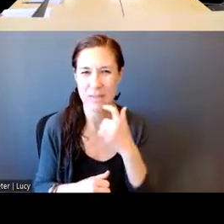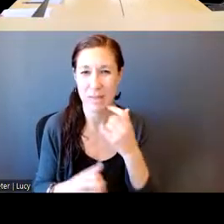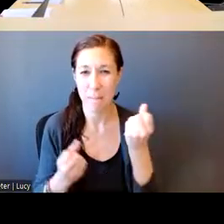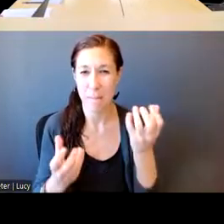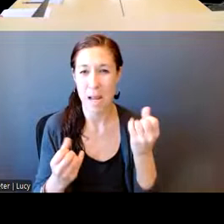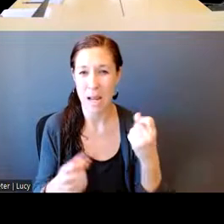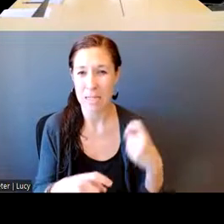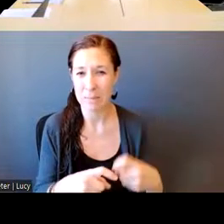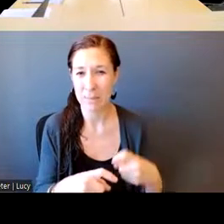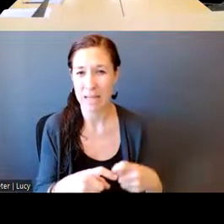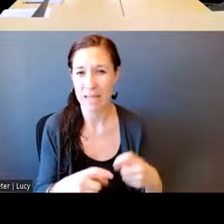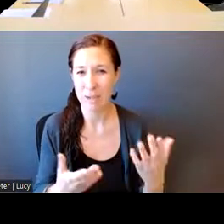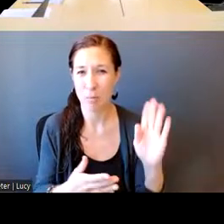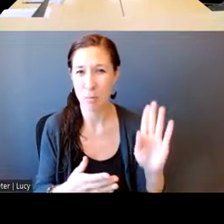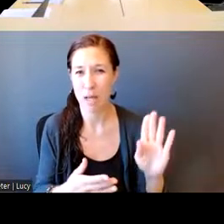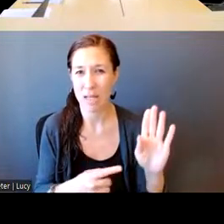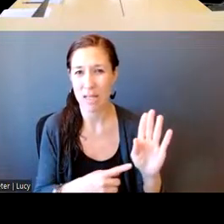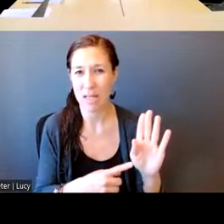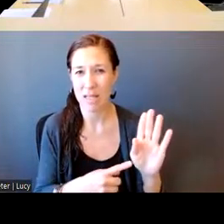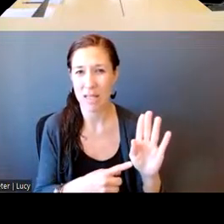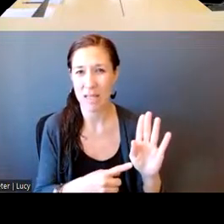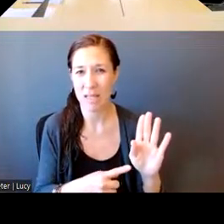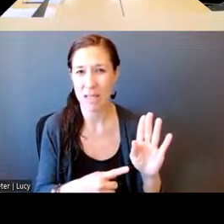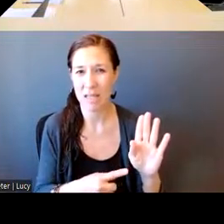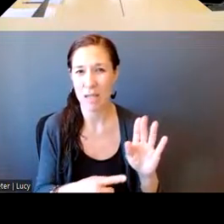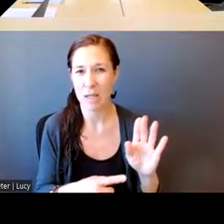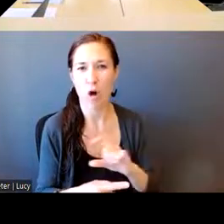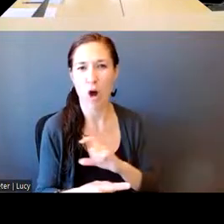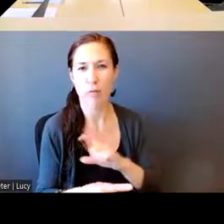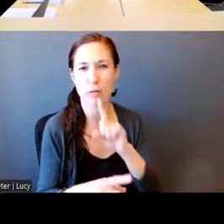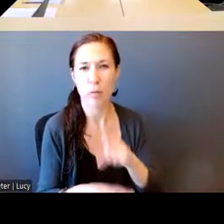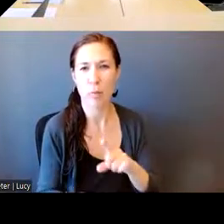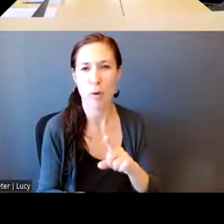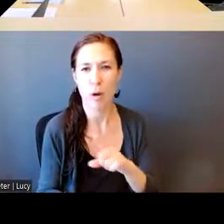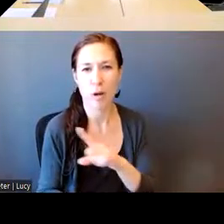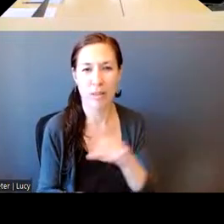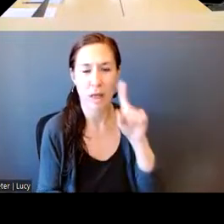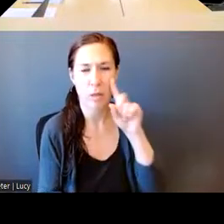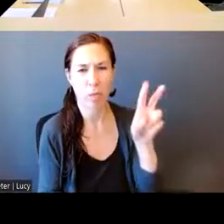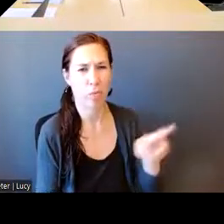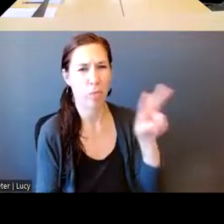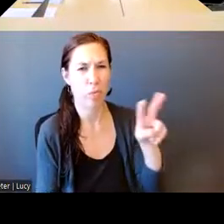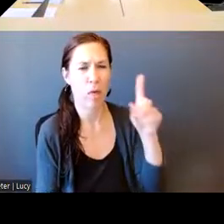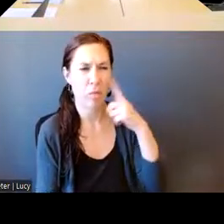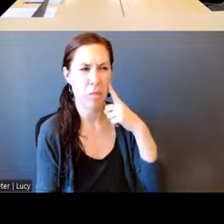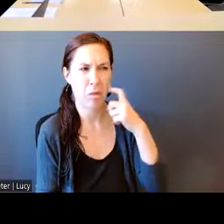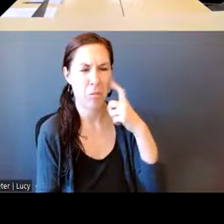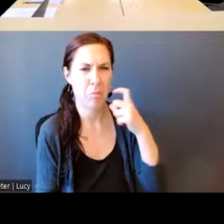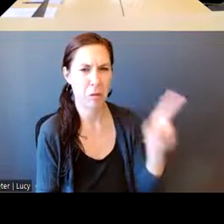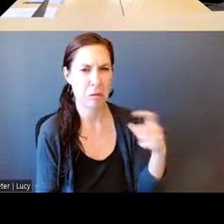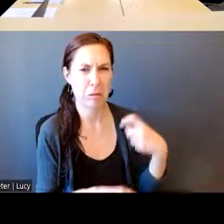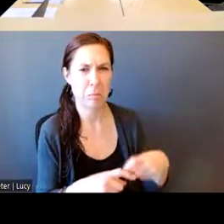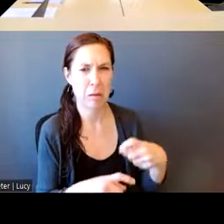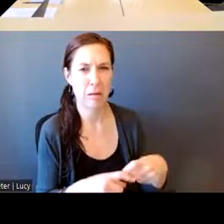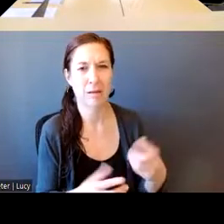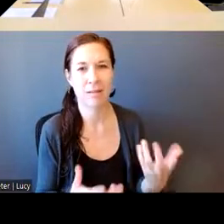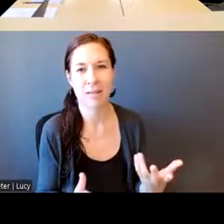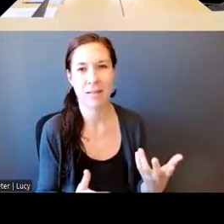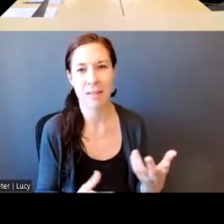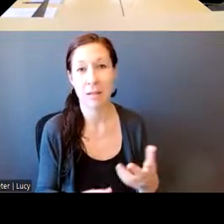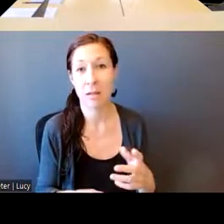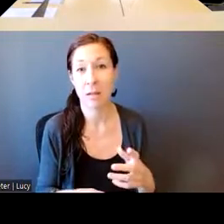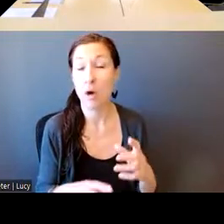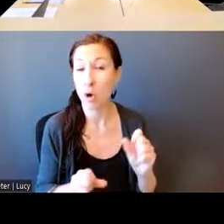are probably, I think it's officer reported. So they would report what they think the person is. And, you know, I would probably a fair amount could be black